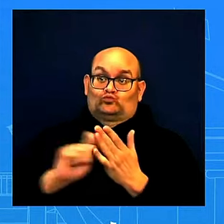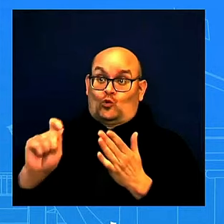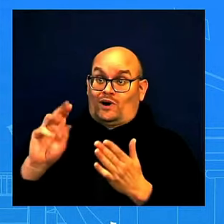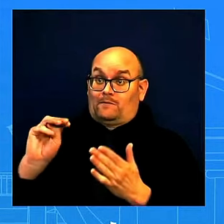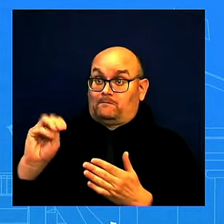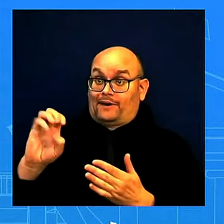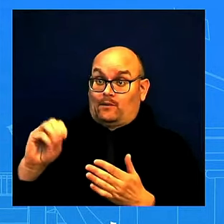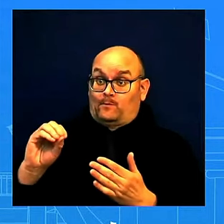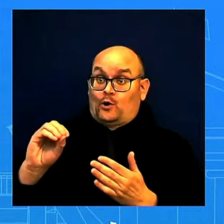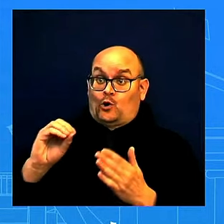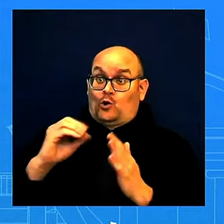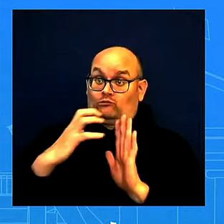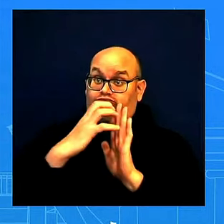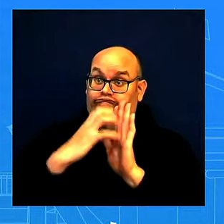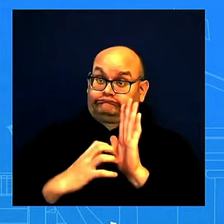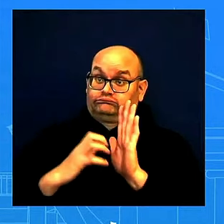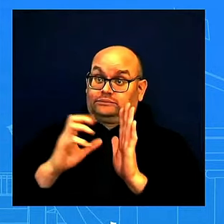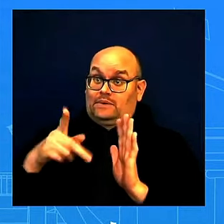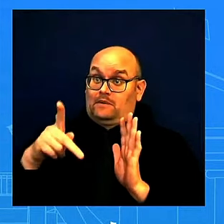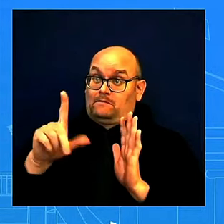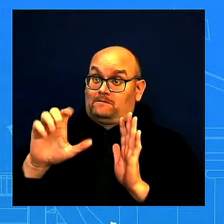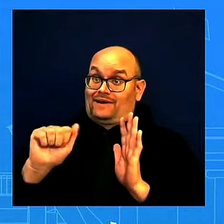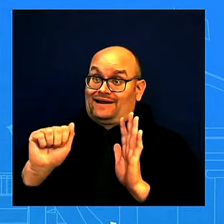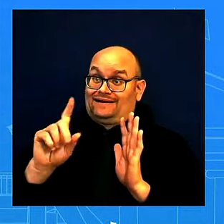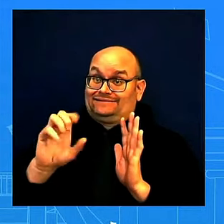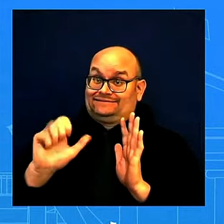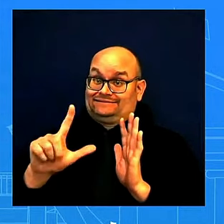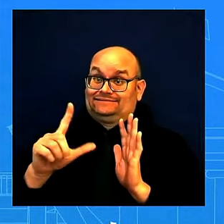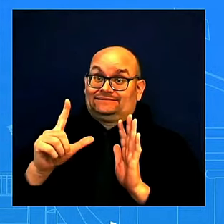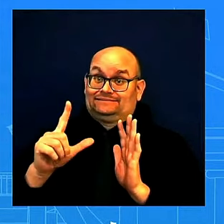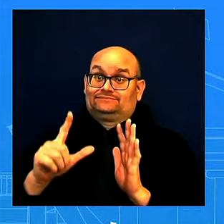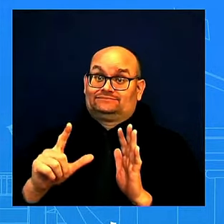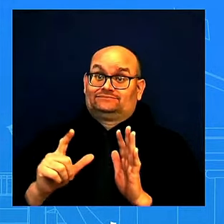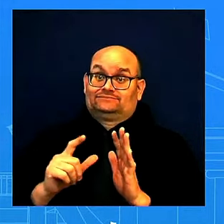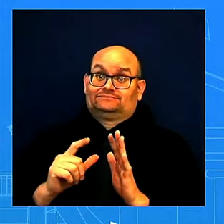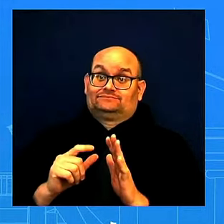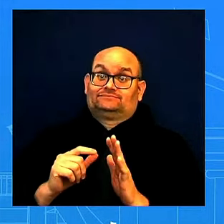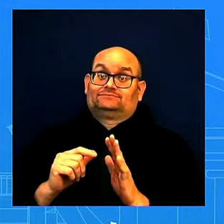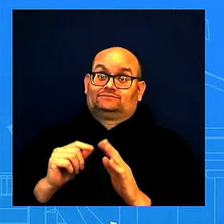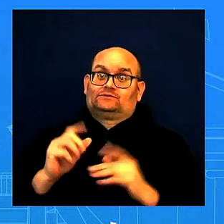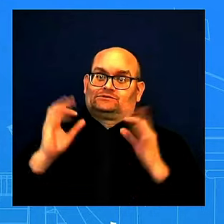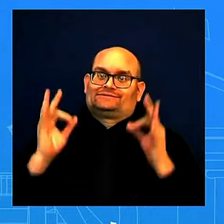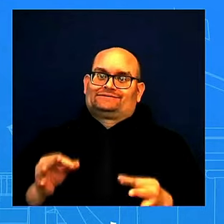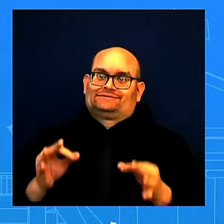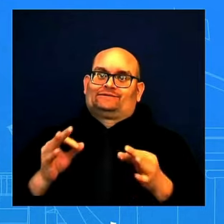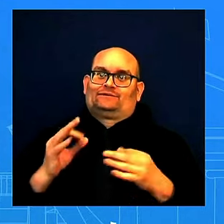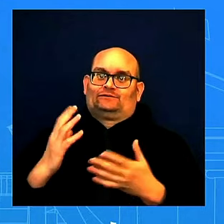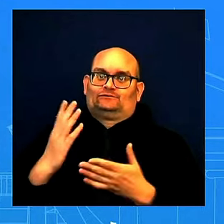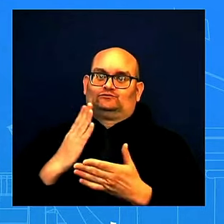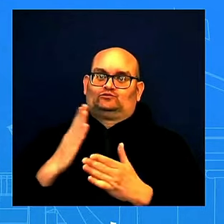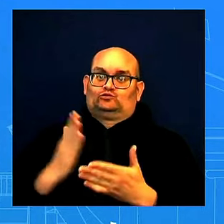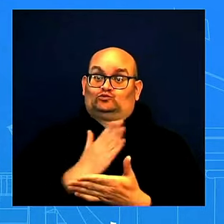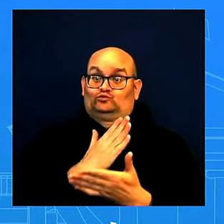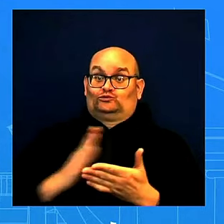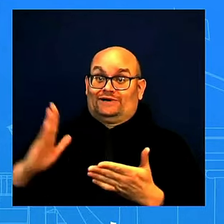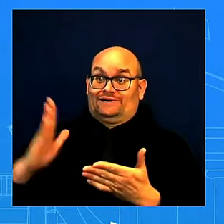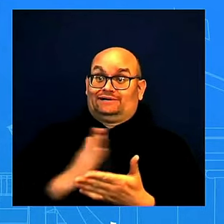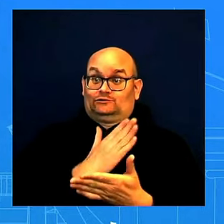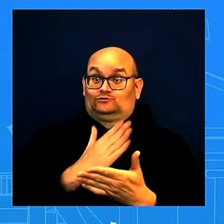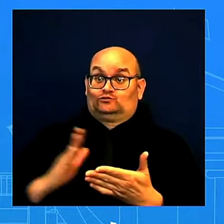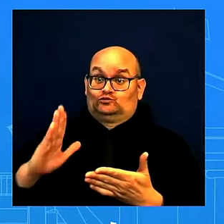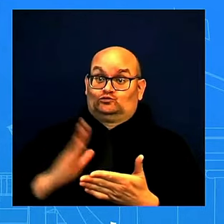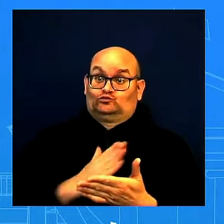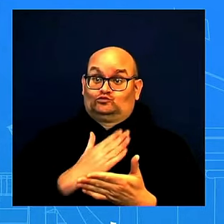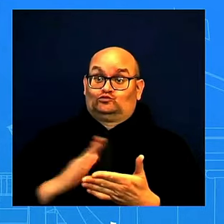is a significant decision. And on the huge range of important and complicated issues that the Secretary Austin,